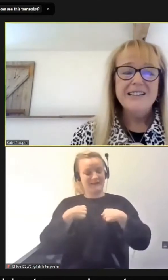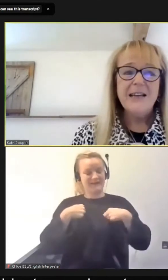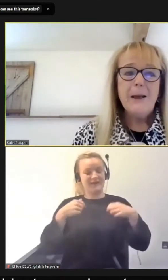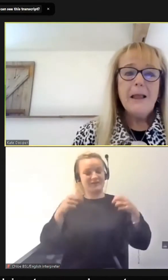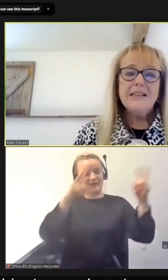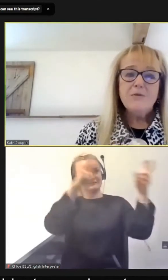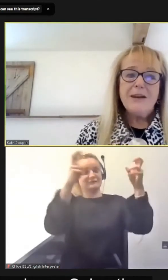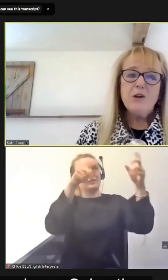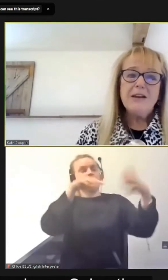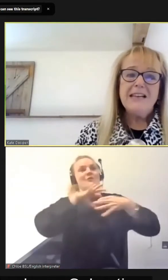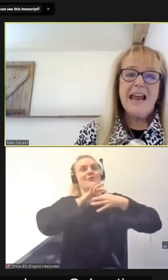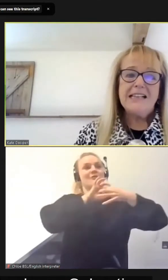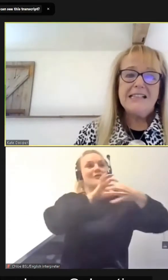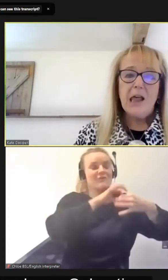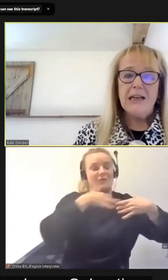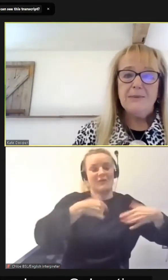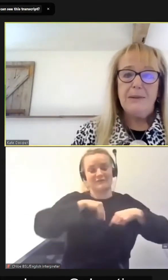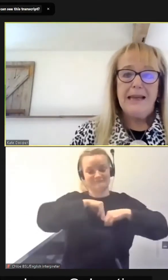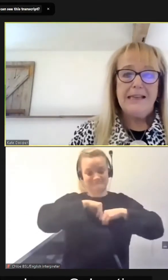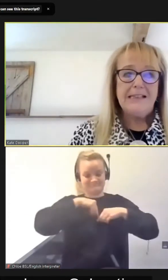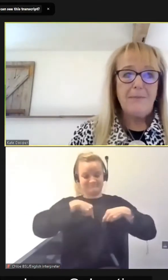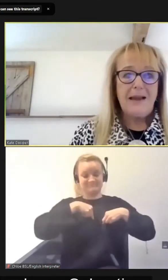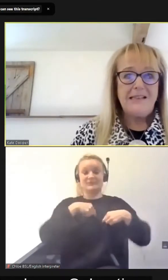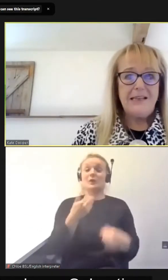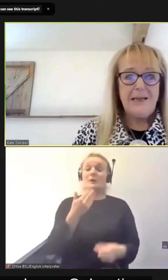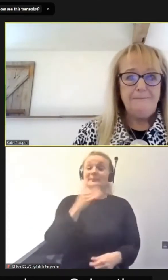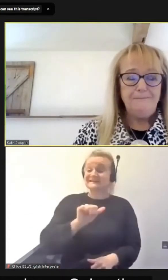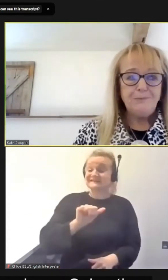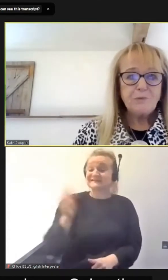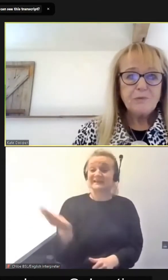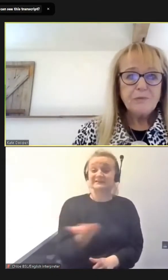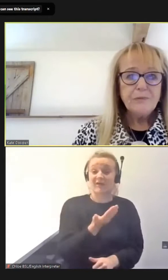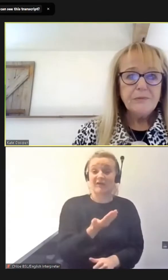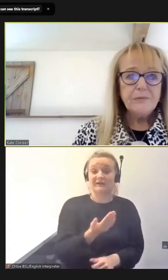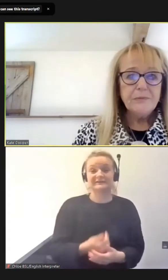heart. if we look at the next slide, please, Sebastian.